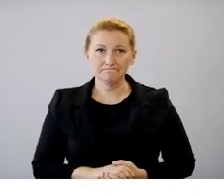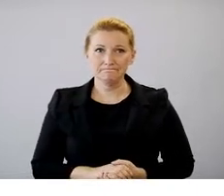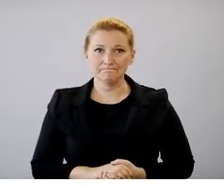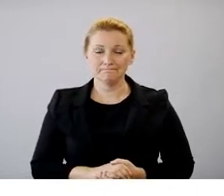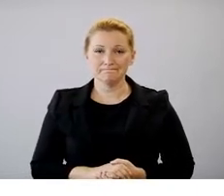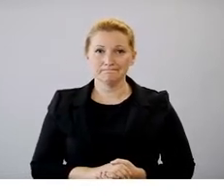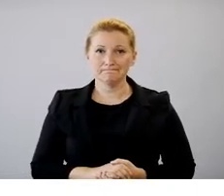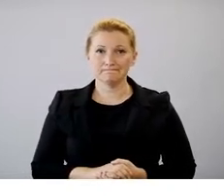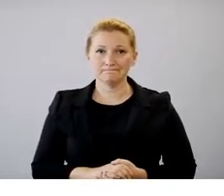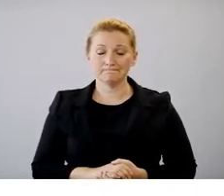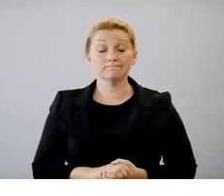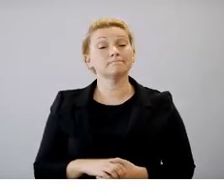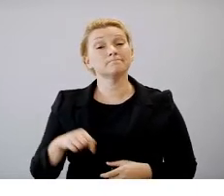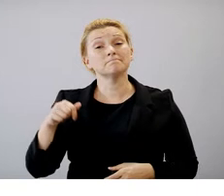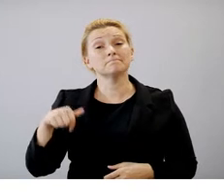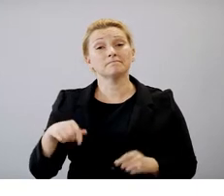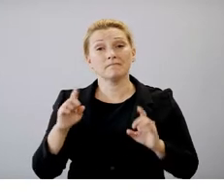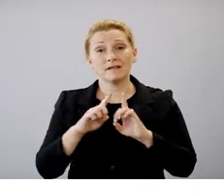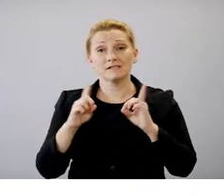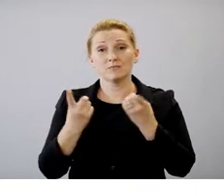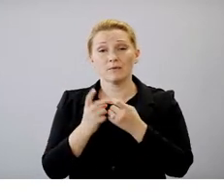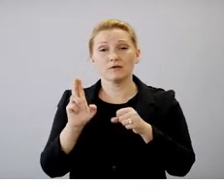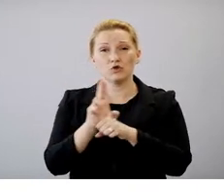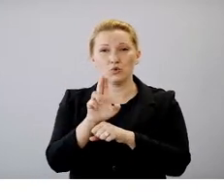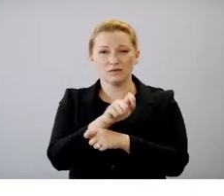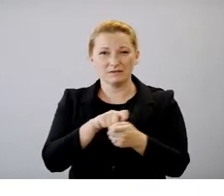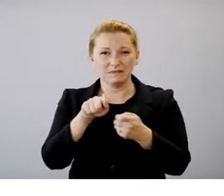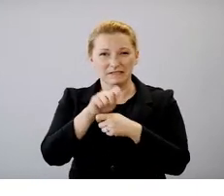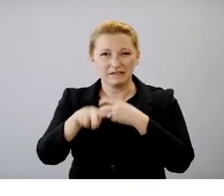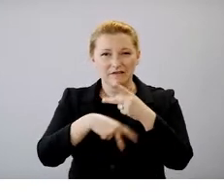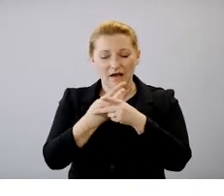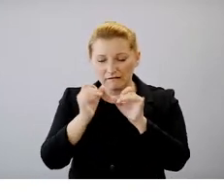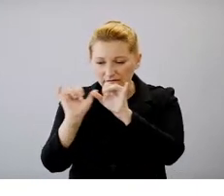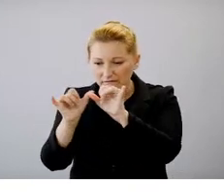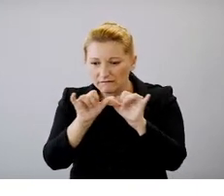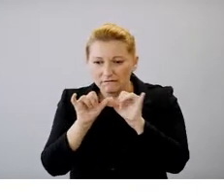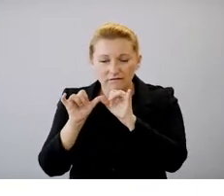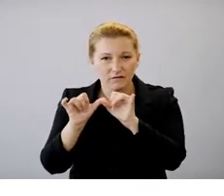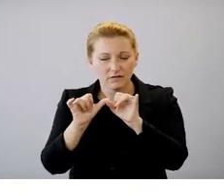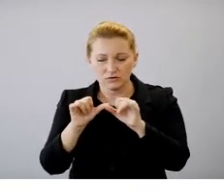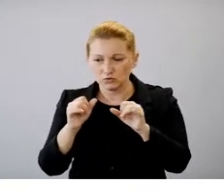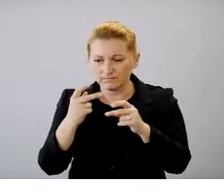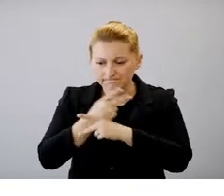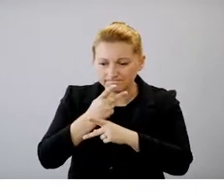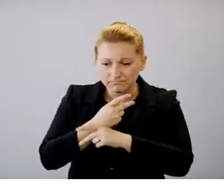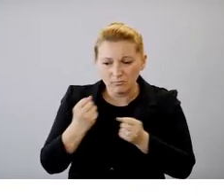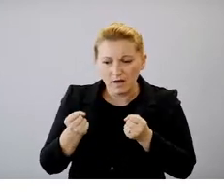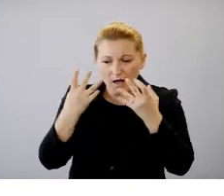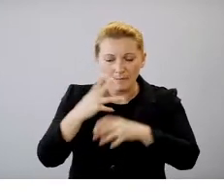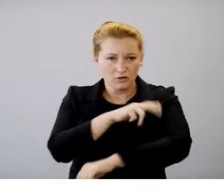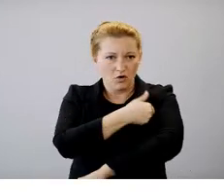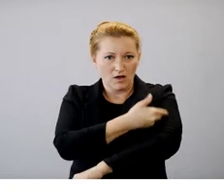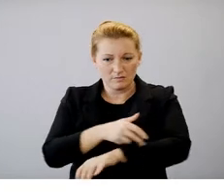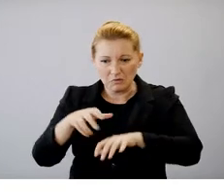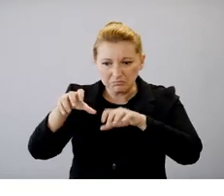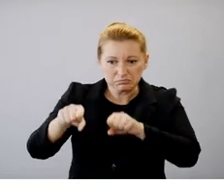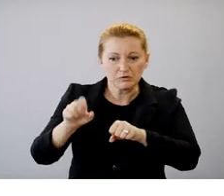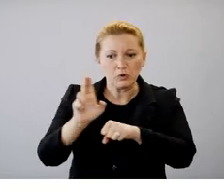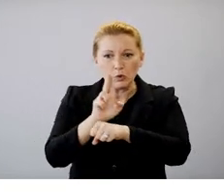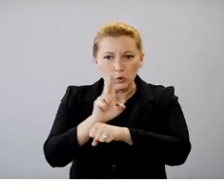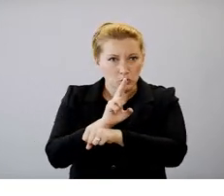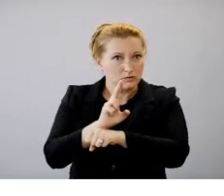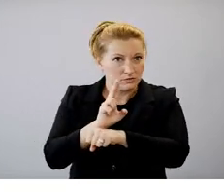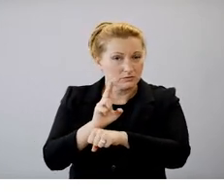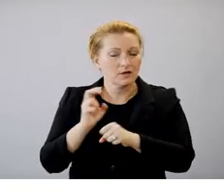The department uses syndromic surveillance to assess hospital usage and how much of the capacity at a hospital is being